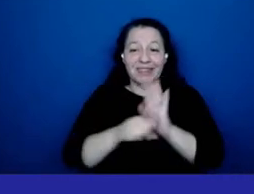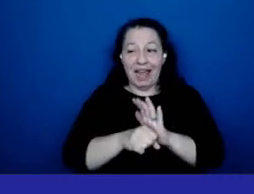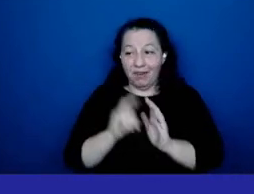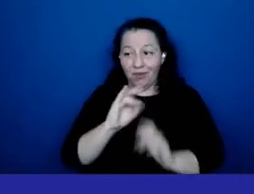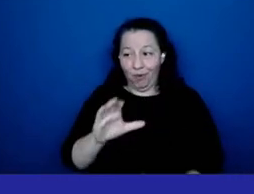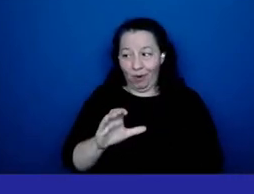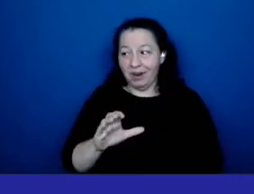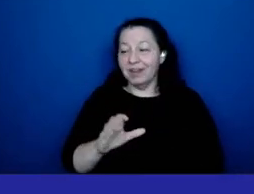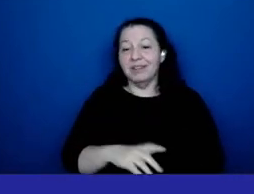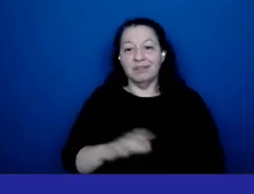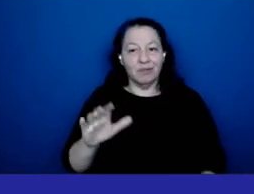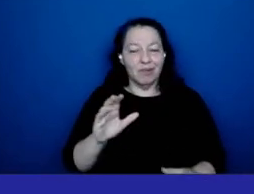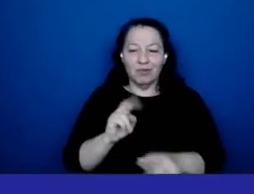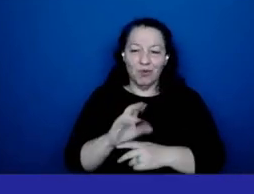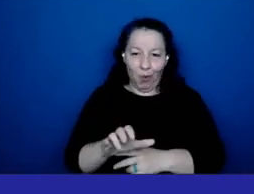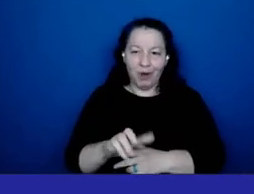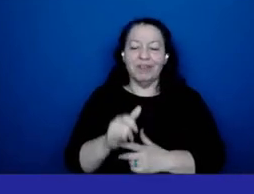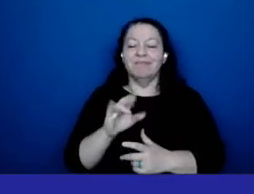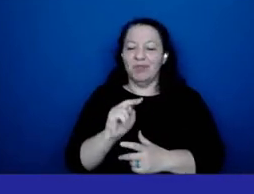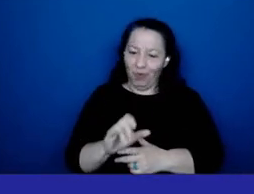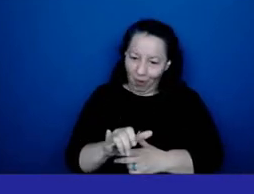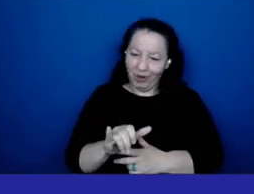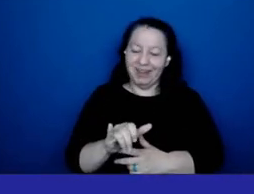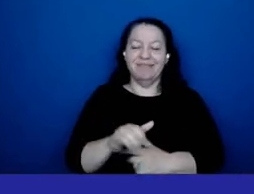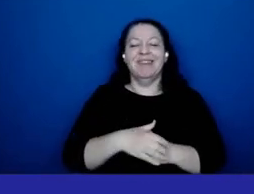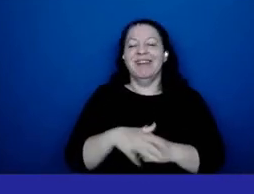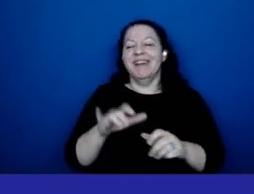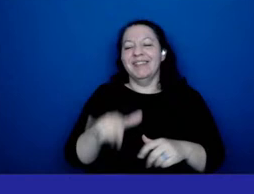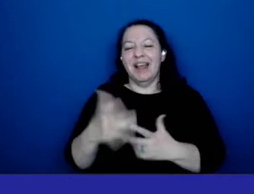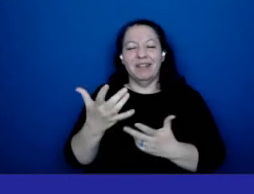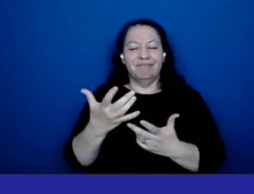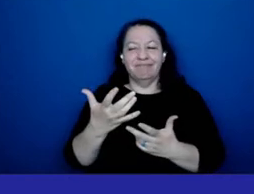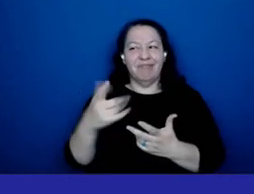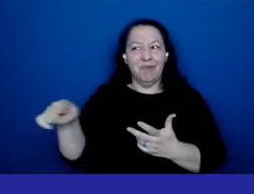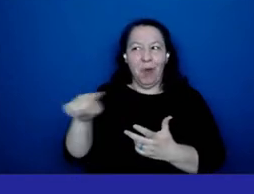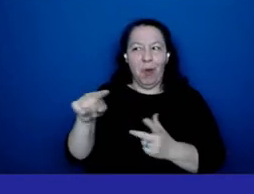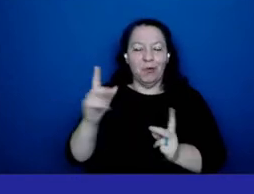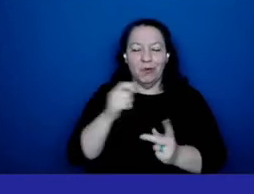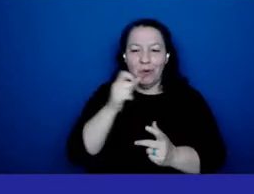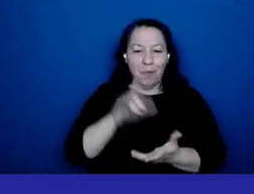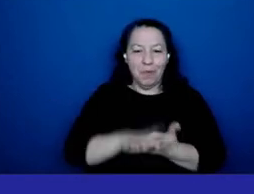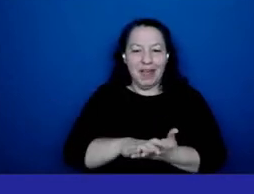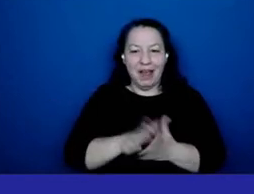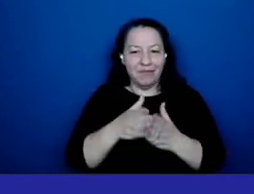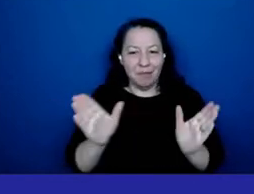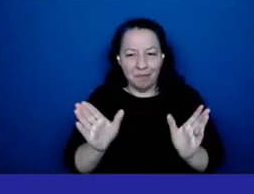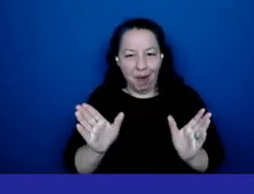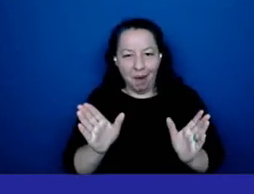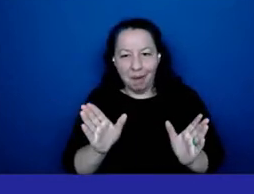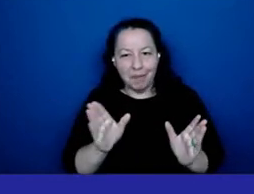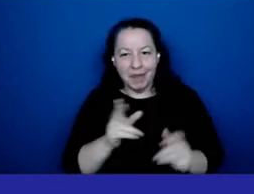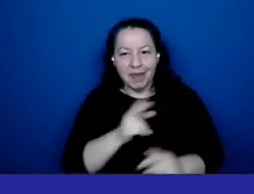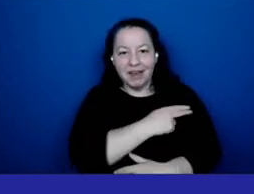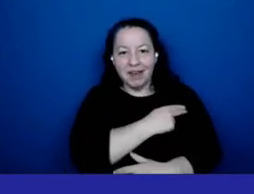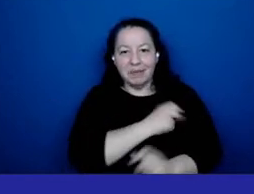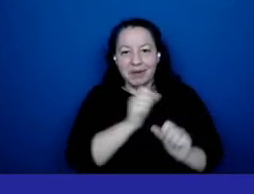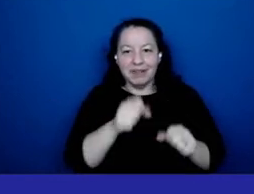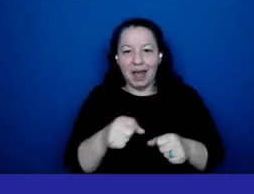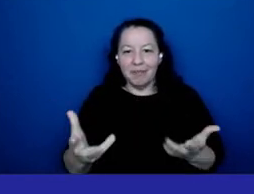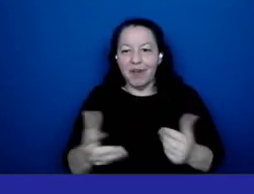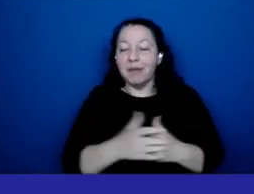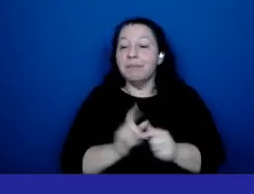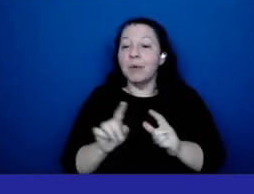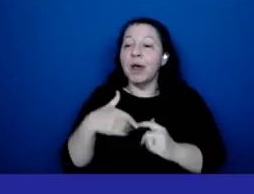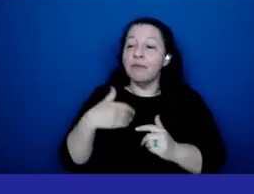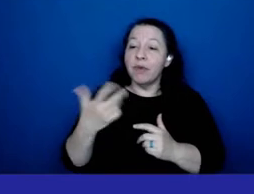for those people who don't believe that the public sector can perform um we have three of our other skilled nursing facilities